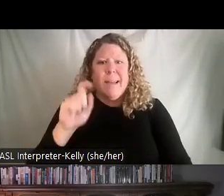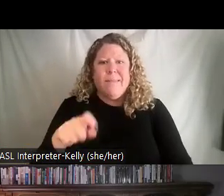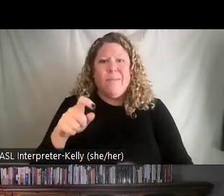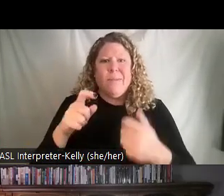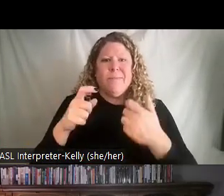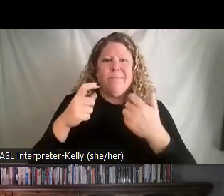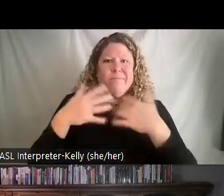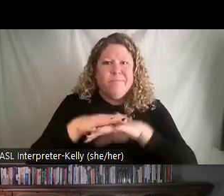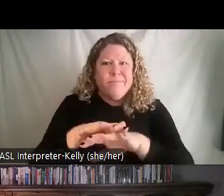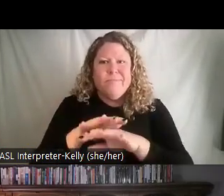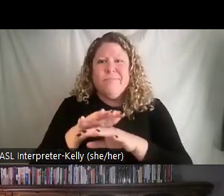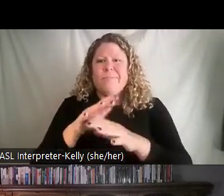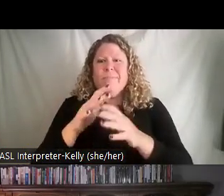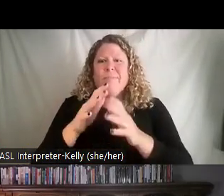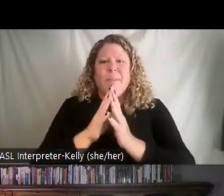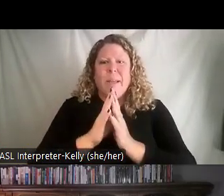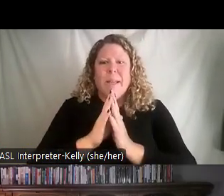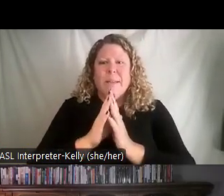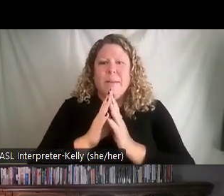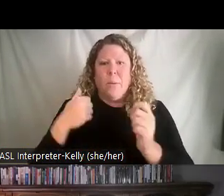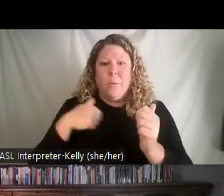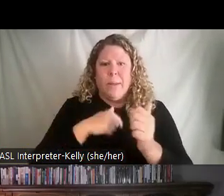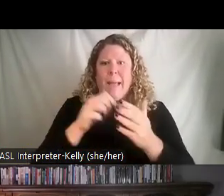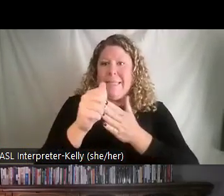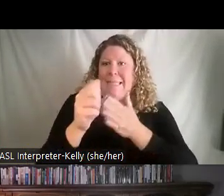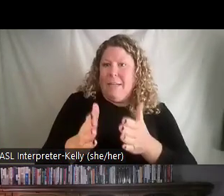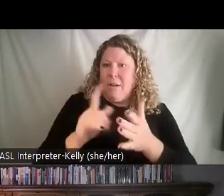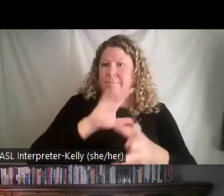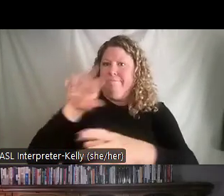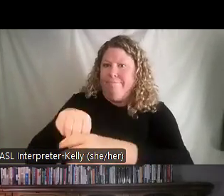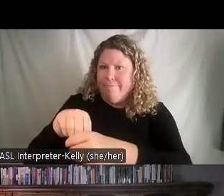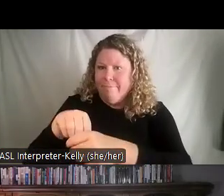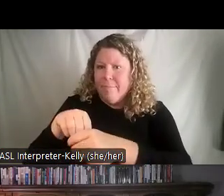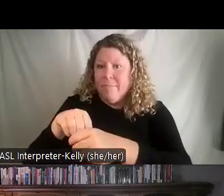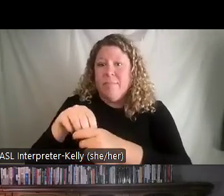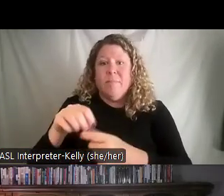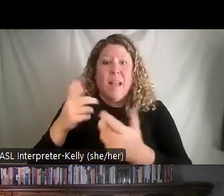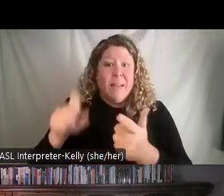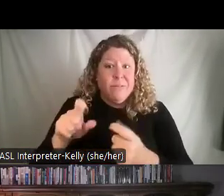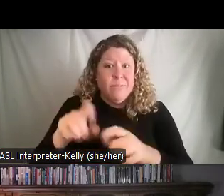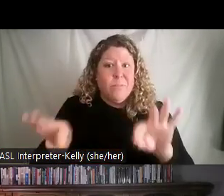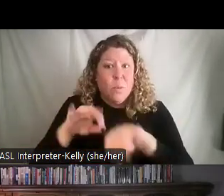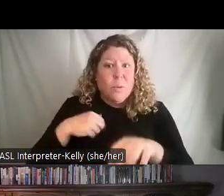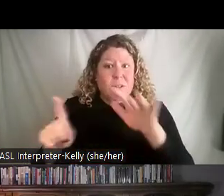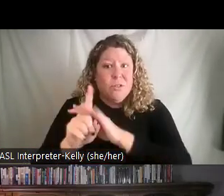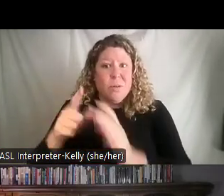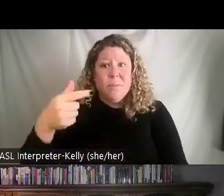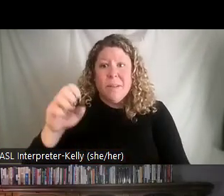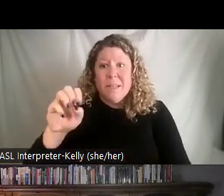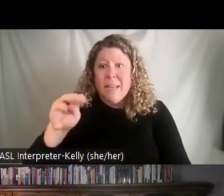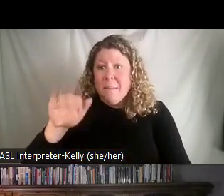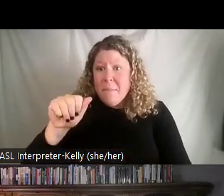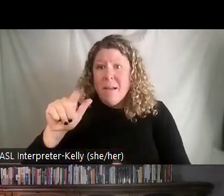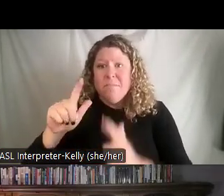be part of it. This is a part of what Lean is all about, especially going to Gemba, which is the place where action takes place.